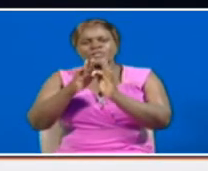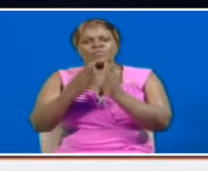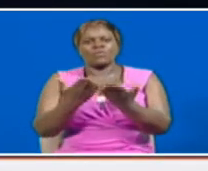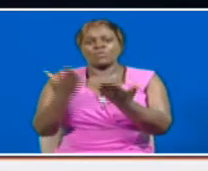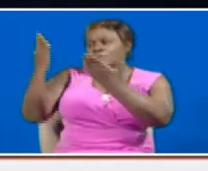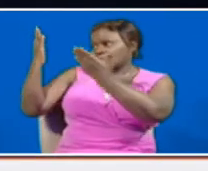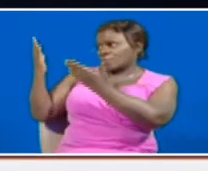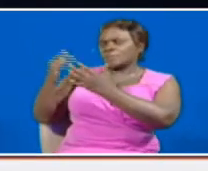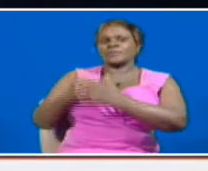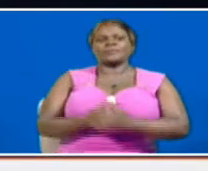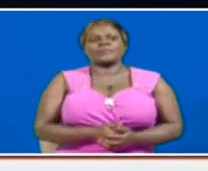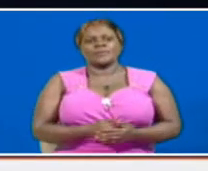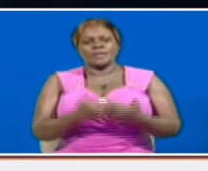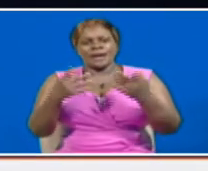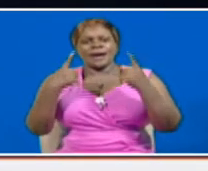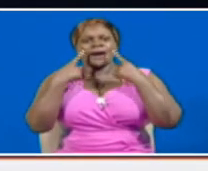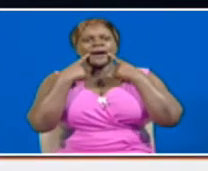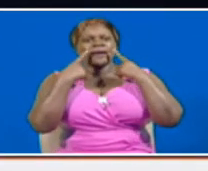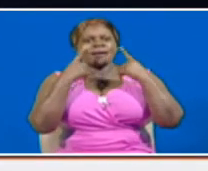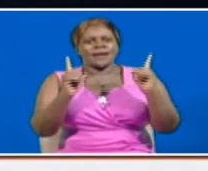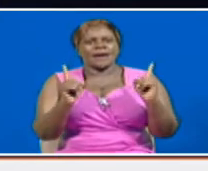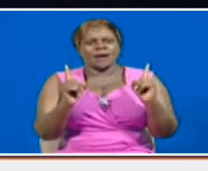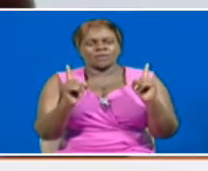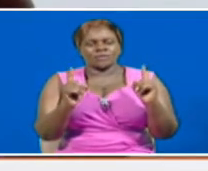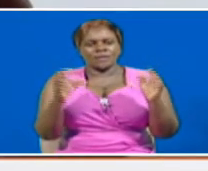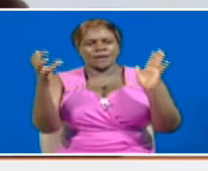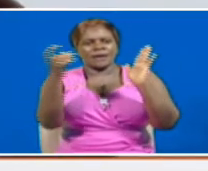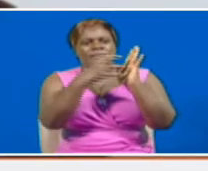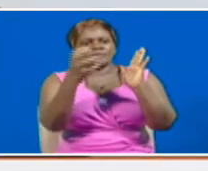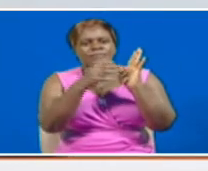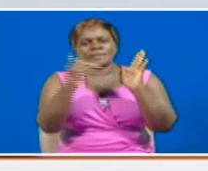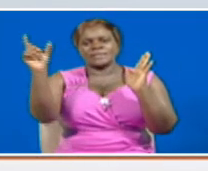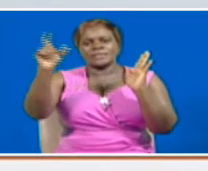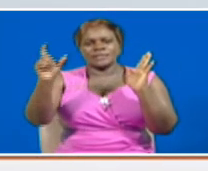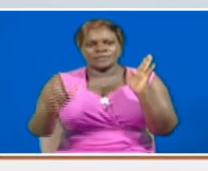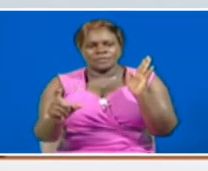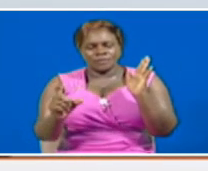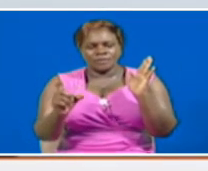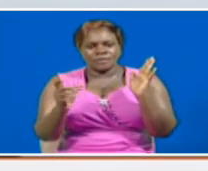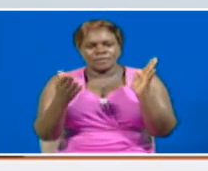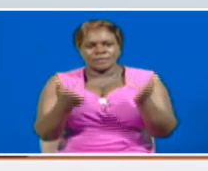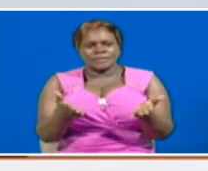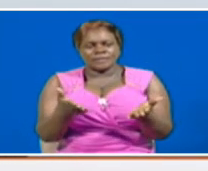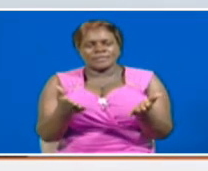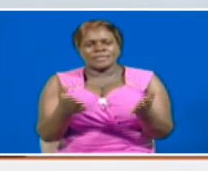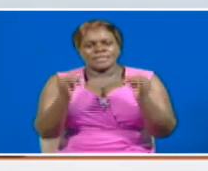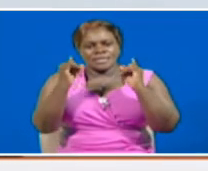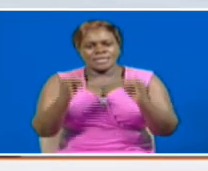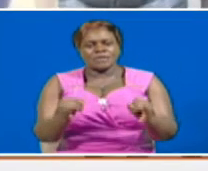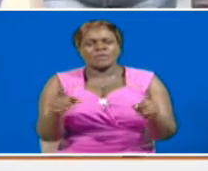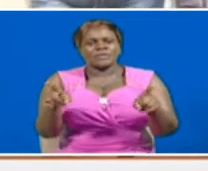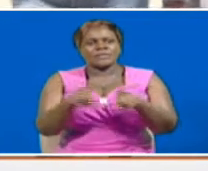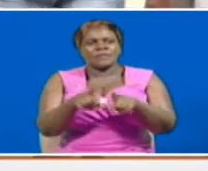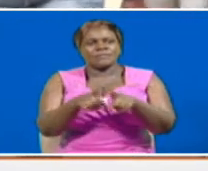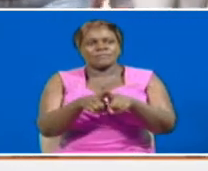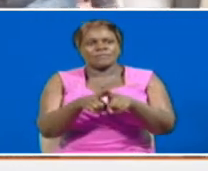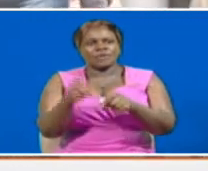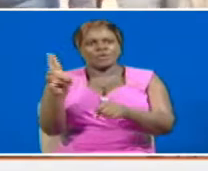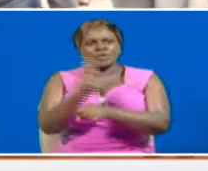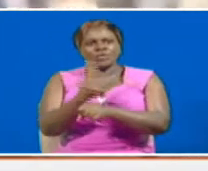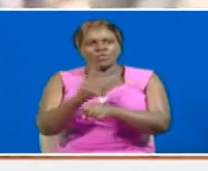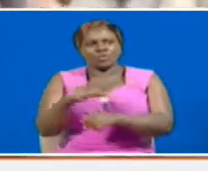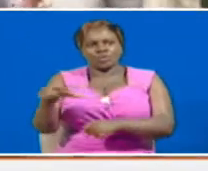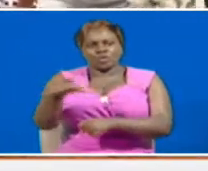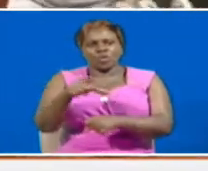company Meta, the announcement of in-stream advertising for the region is a no-brainer, especially as the consumption of